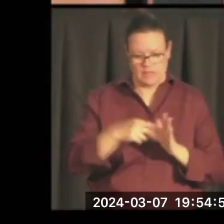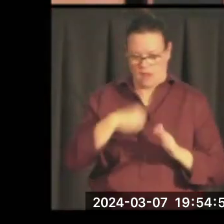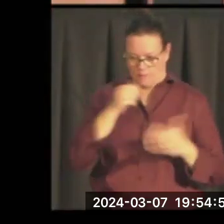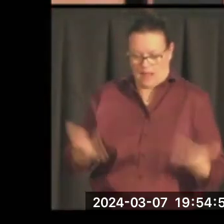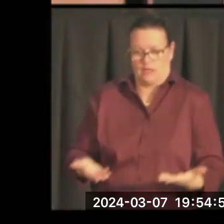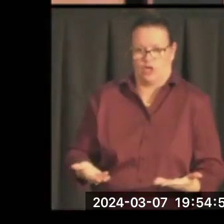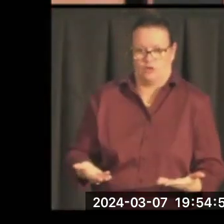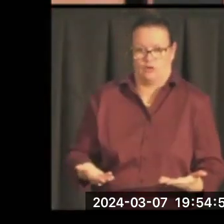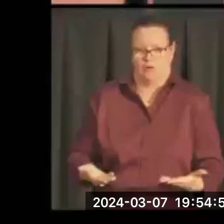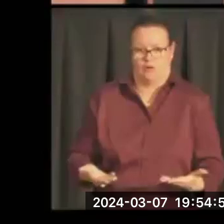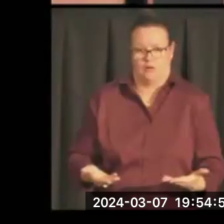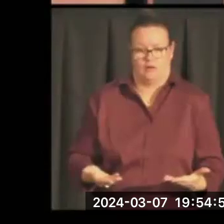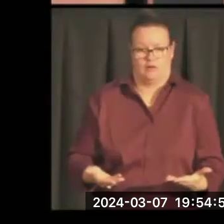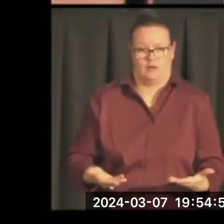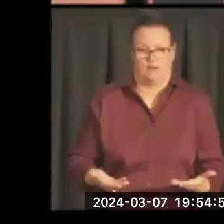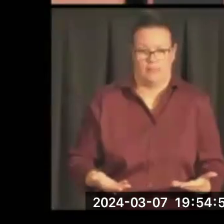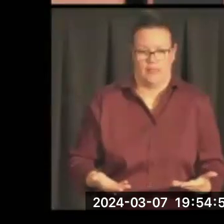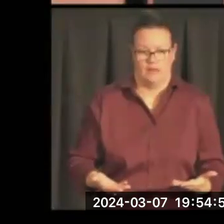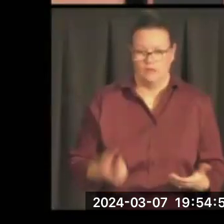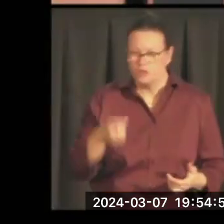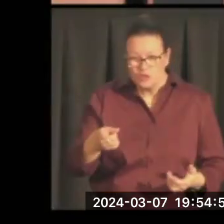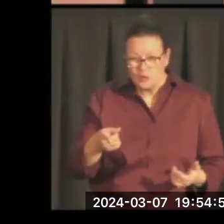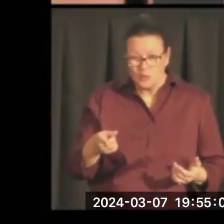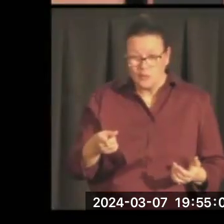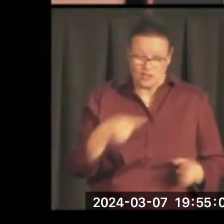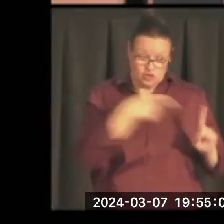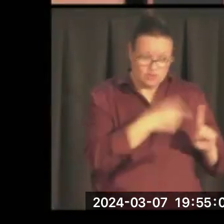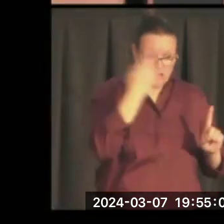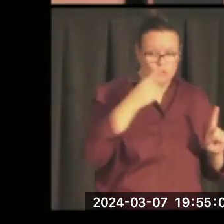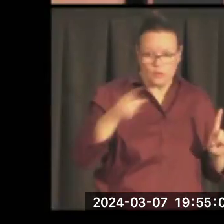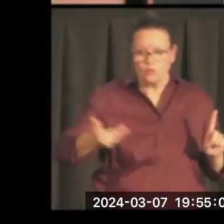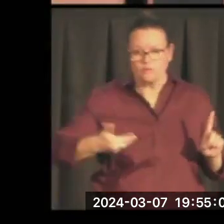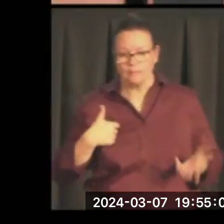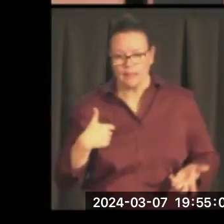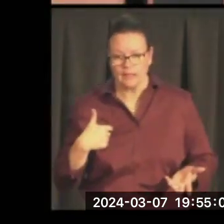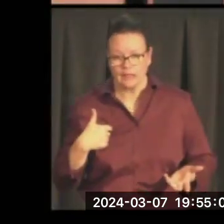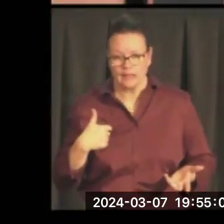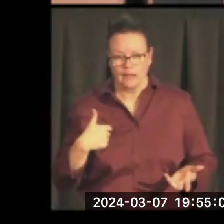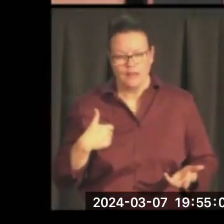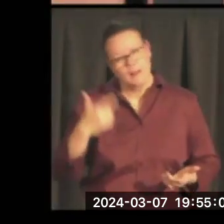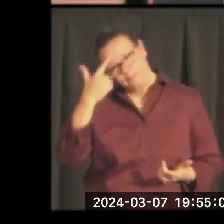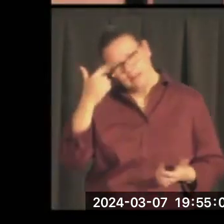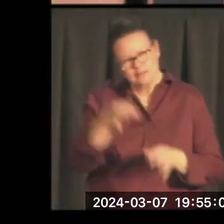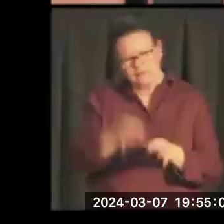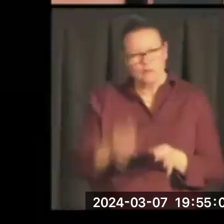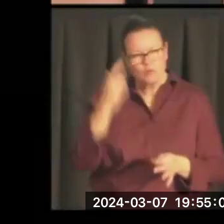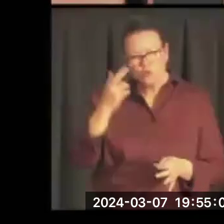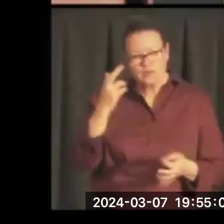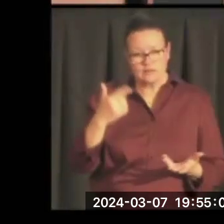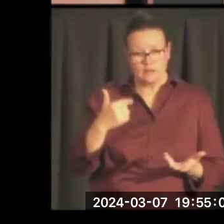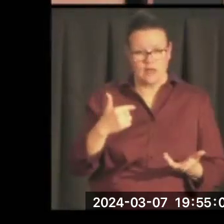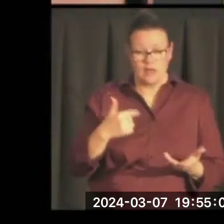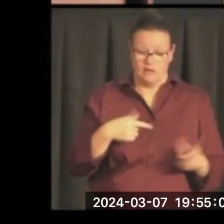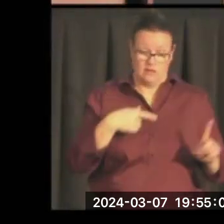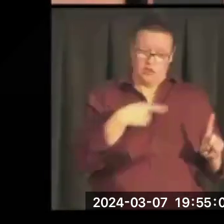You would not have the occasion to even invite me, right? For the simple reason that I would not have anything very much to say to